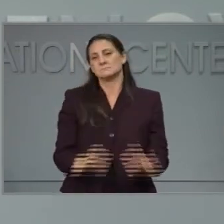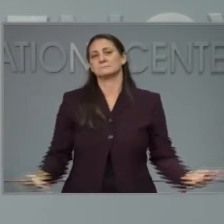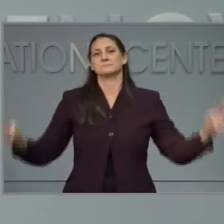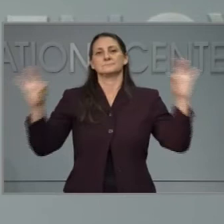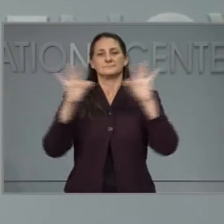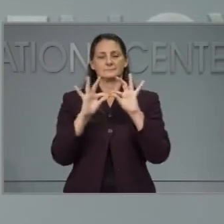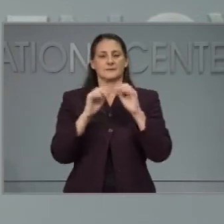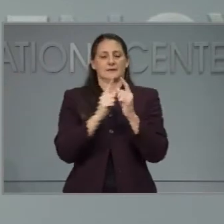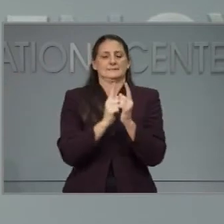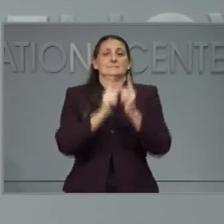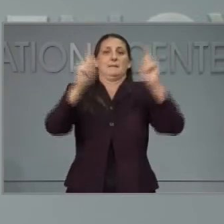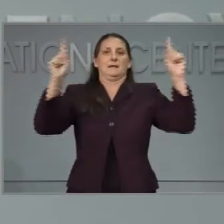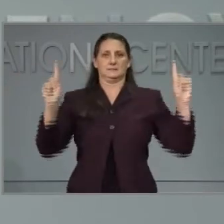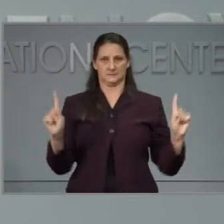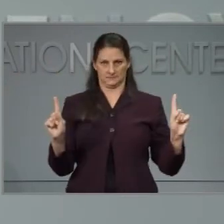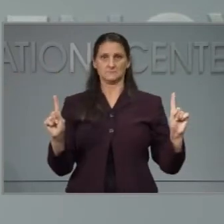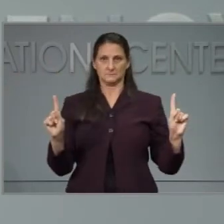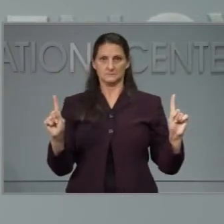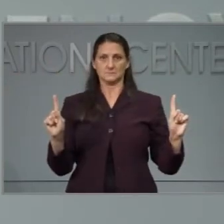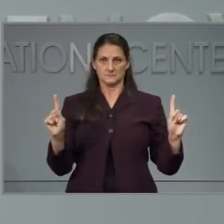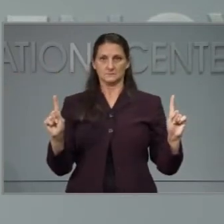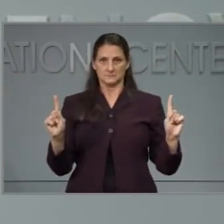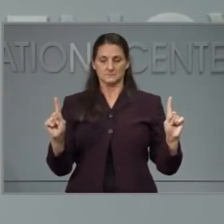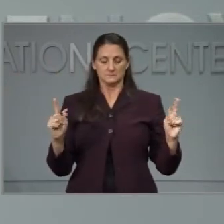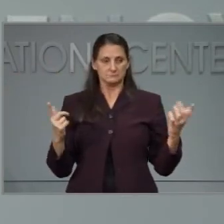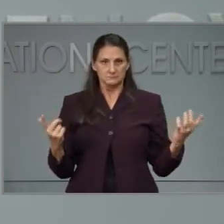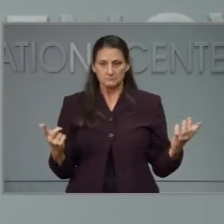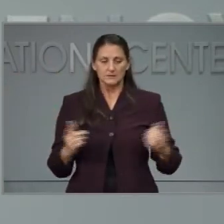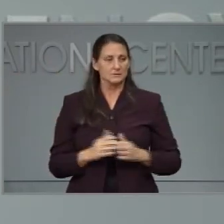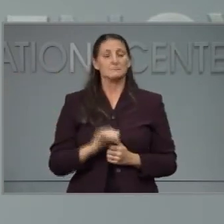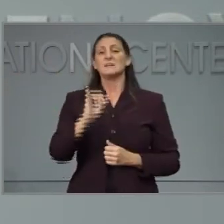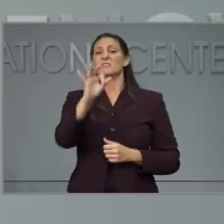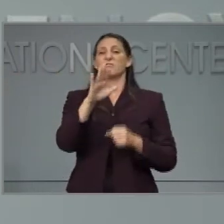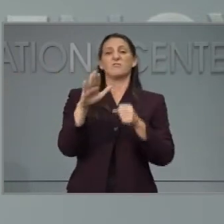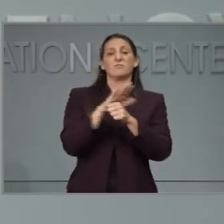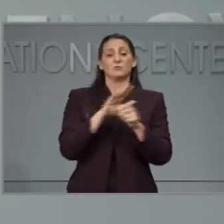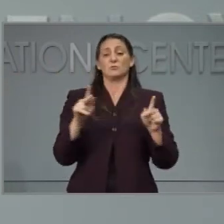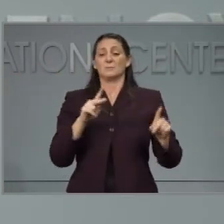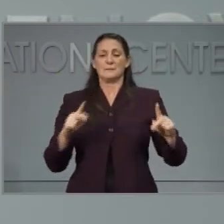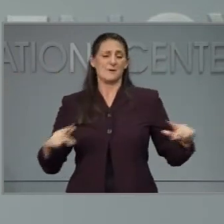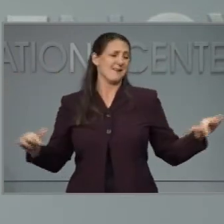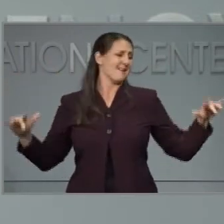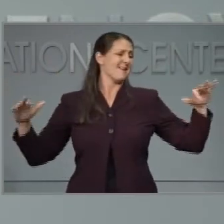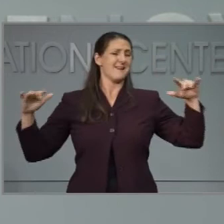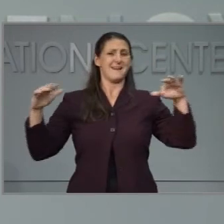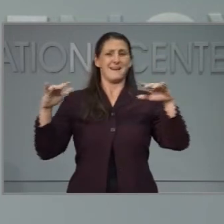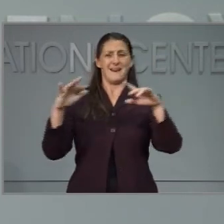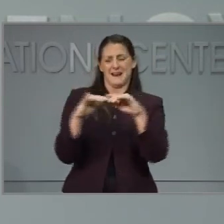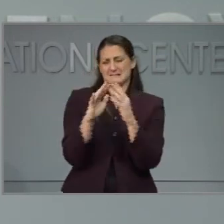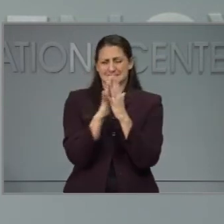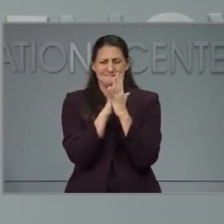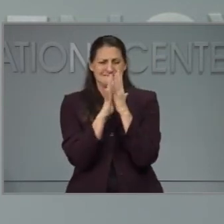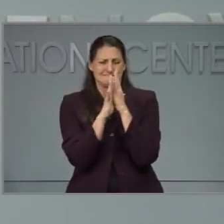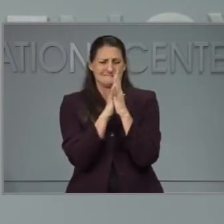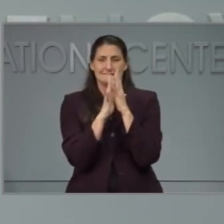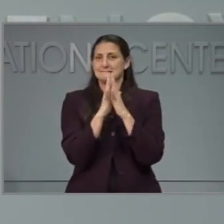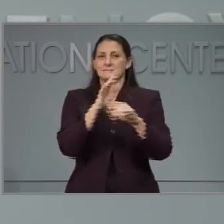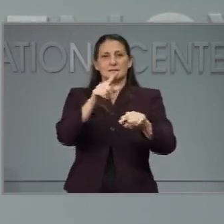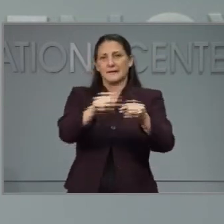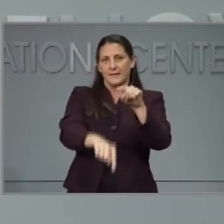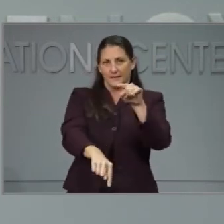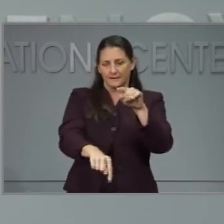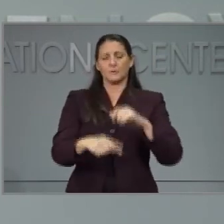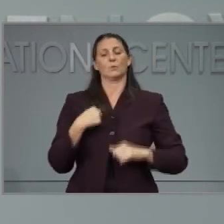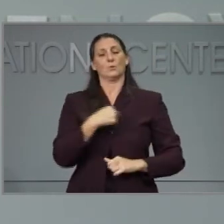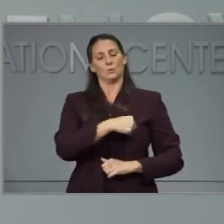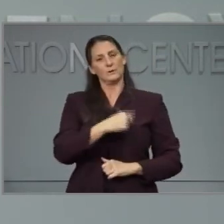extra space between folks. So operating at maximum capacity is not what we want here. We want folks to take the precautions that